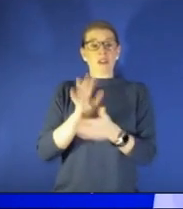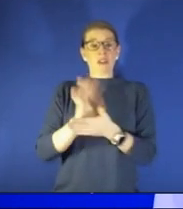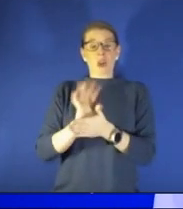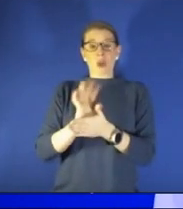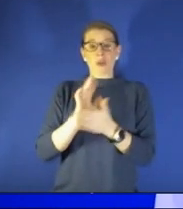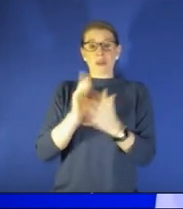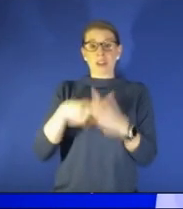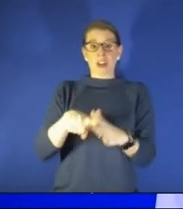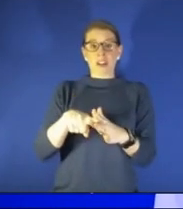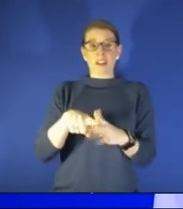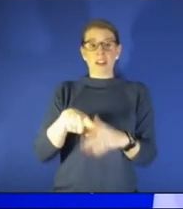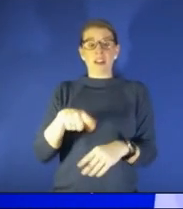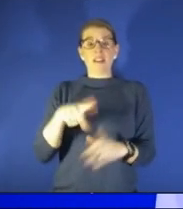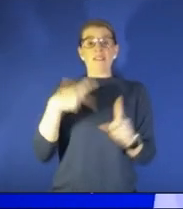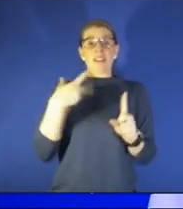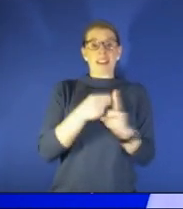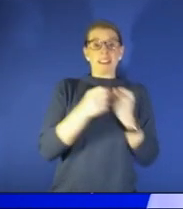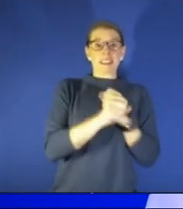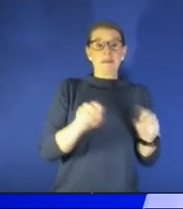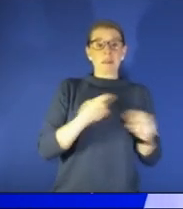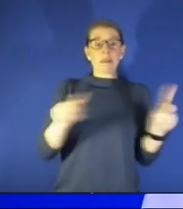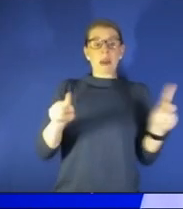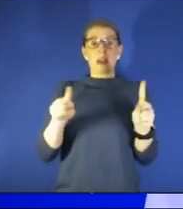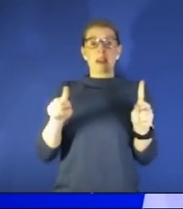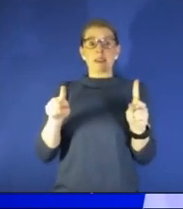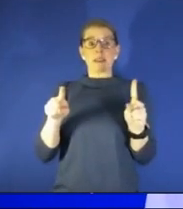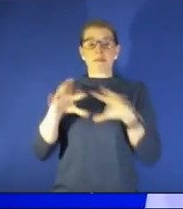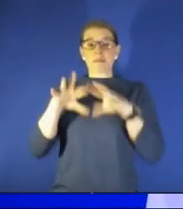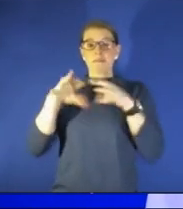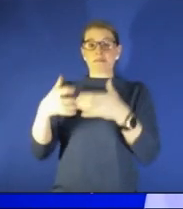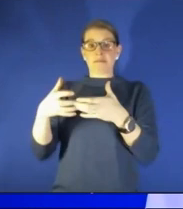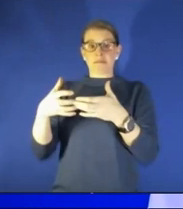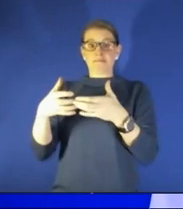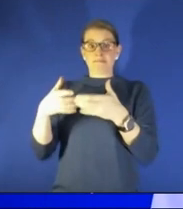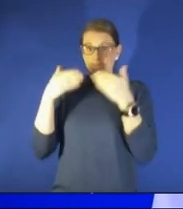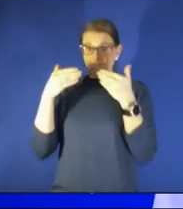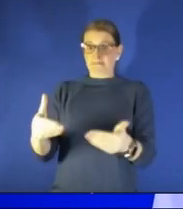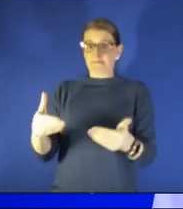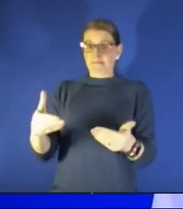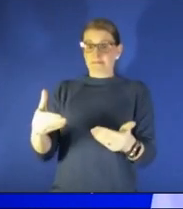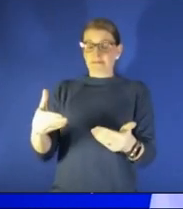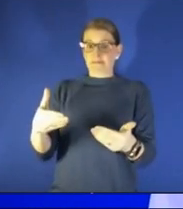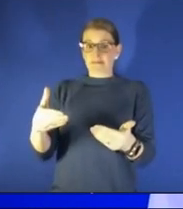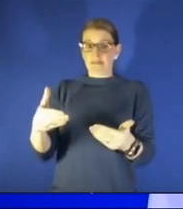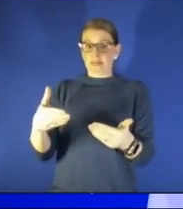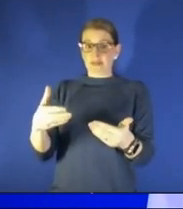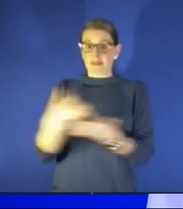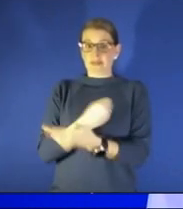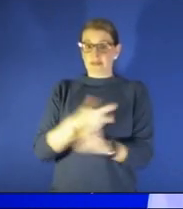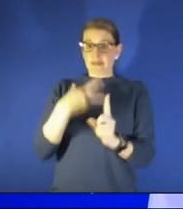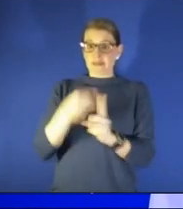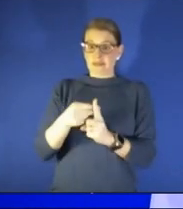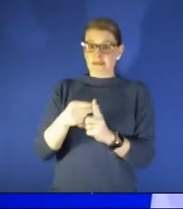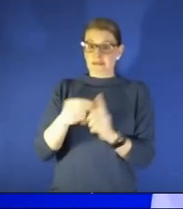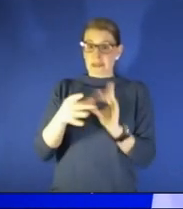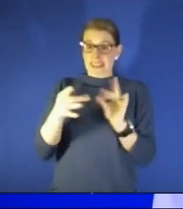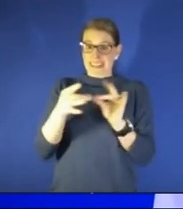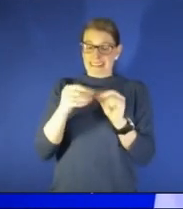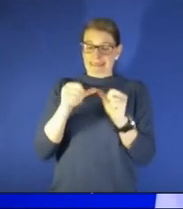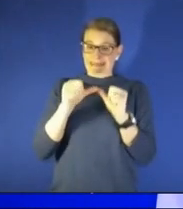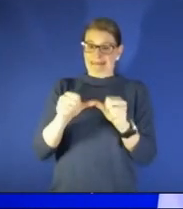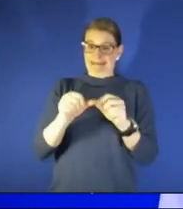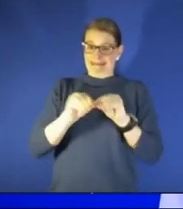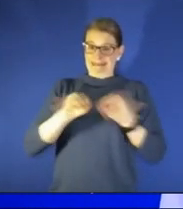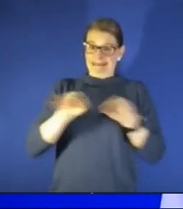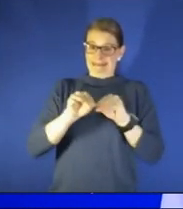but yet there's a reticence to do that so i think um you know we just keep getting that message out there and yes if there is a